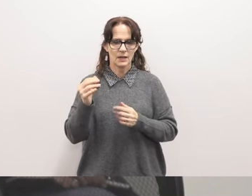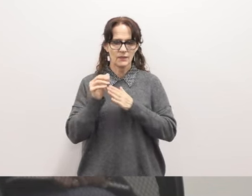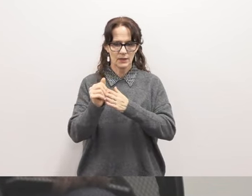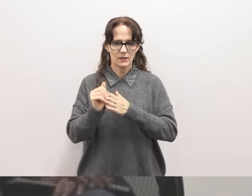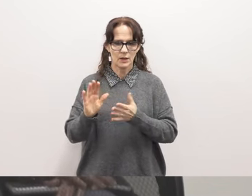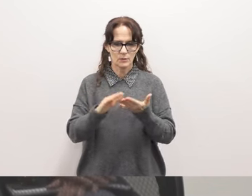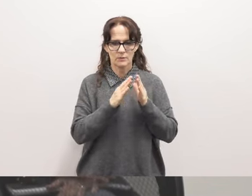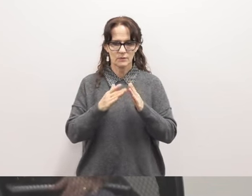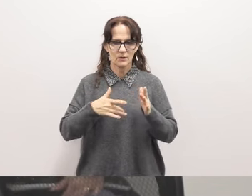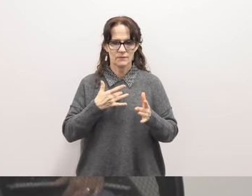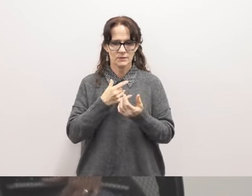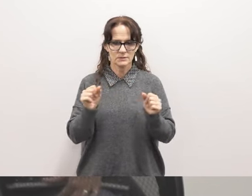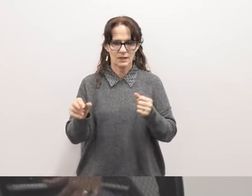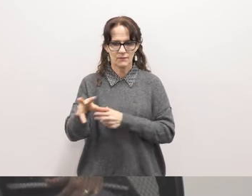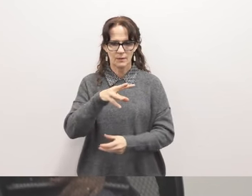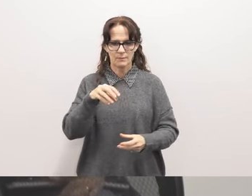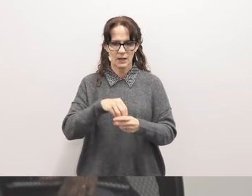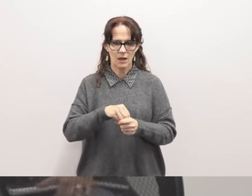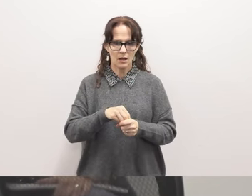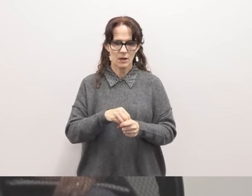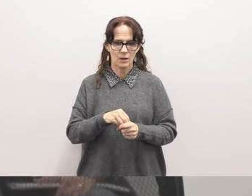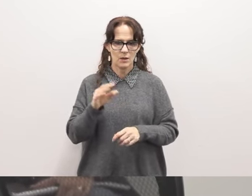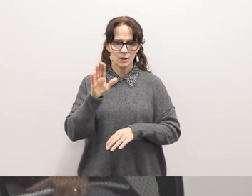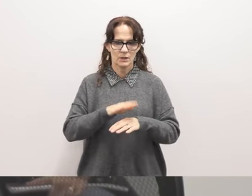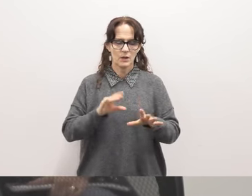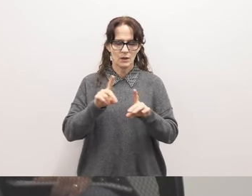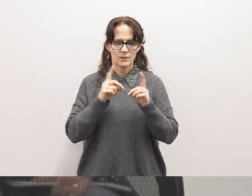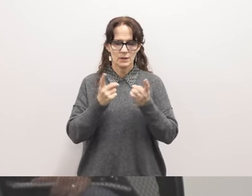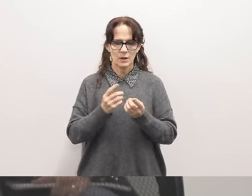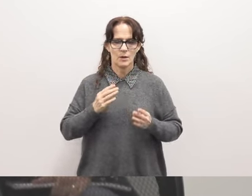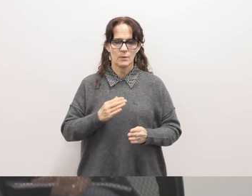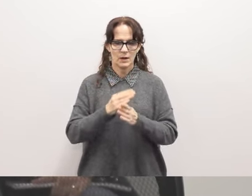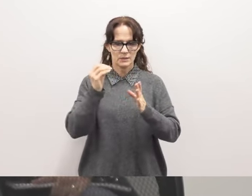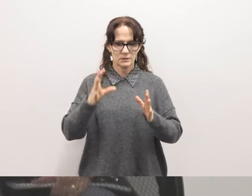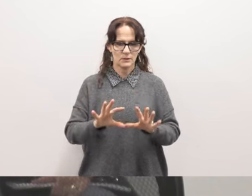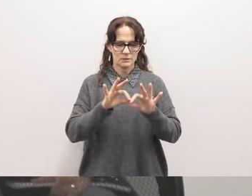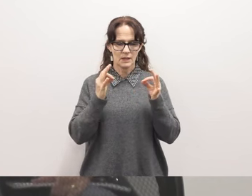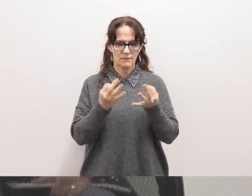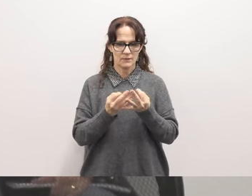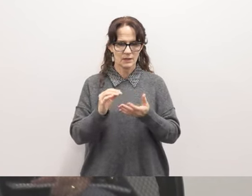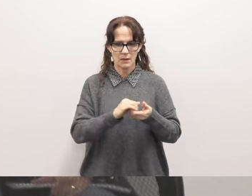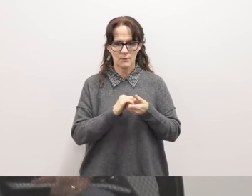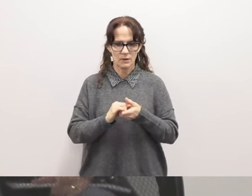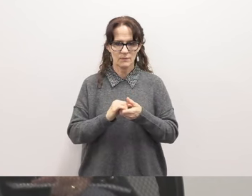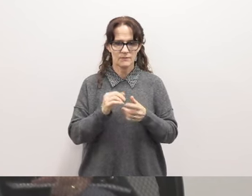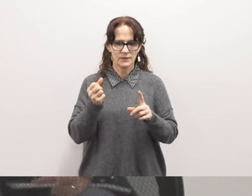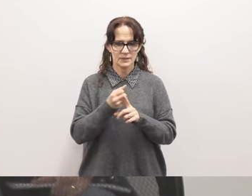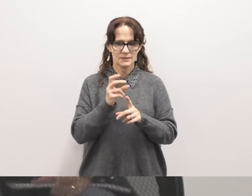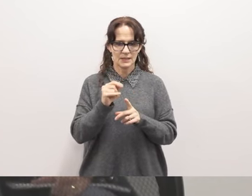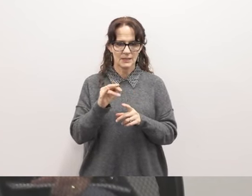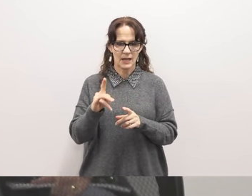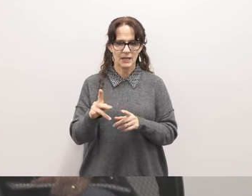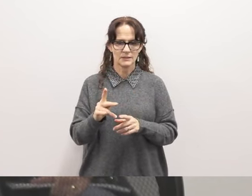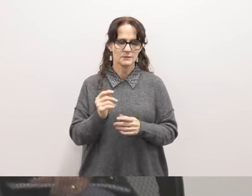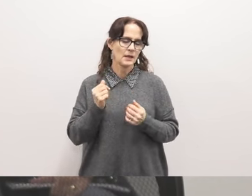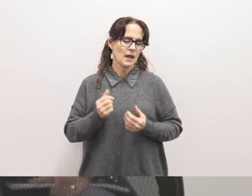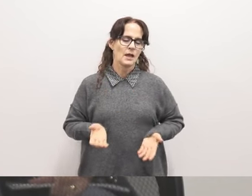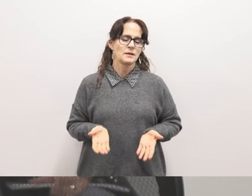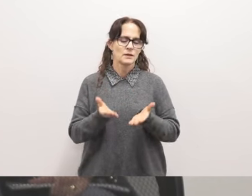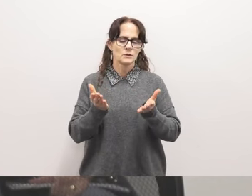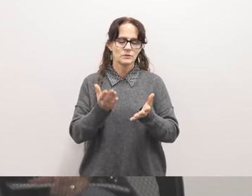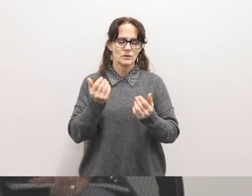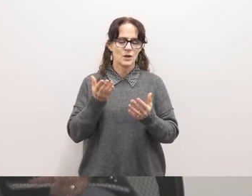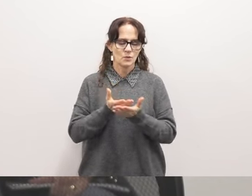communities feel safe and belong. We call on the district to protect its students, families, and partners from these attacks and affirm their right to advocate for